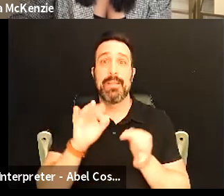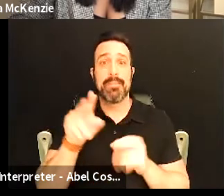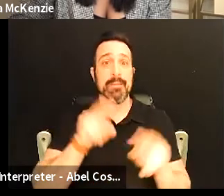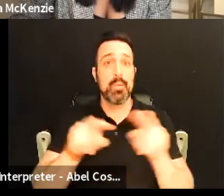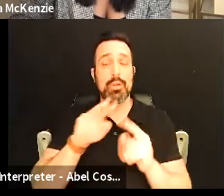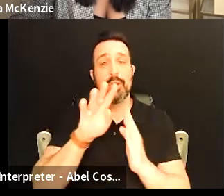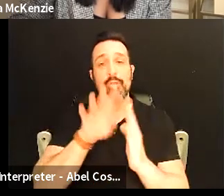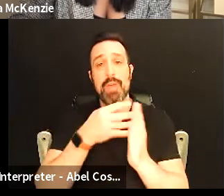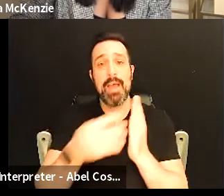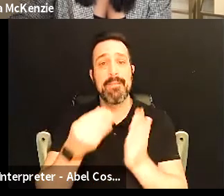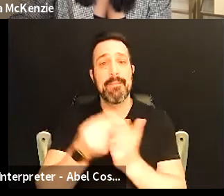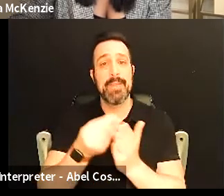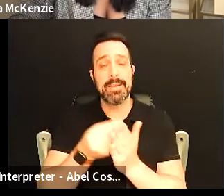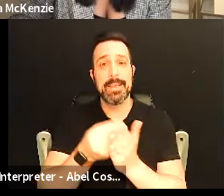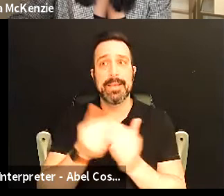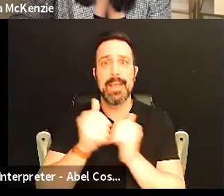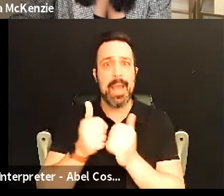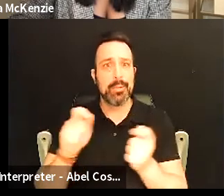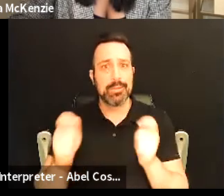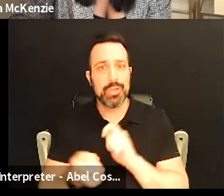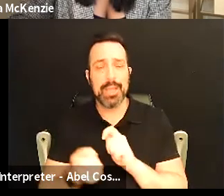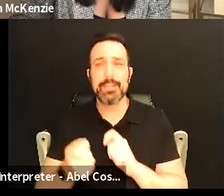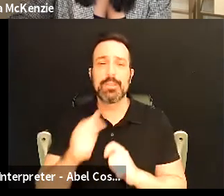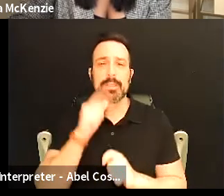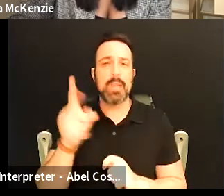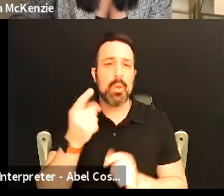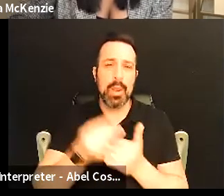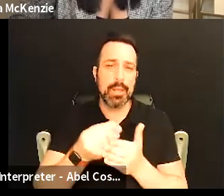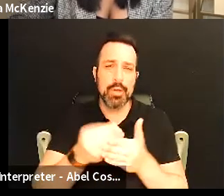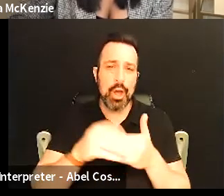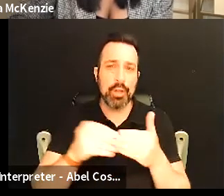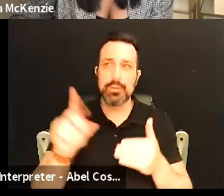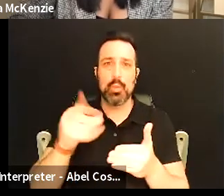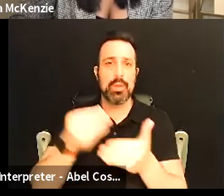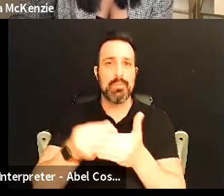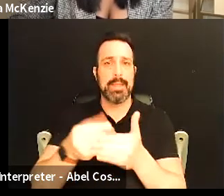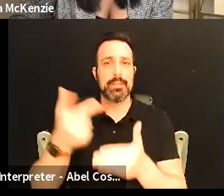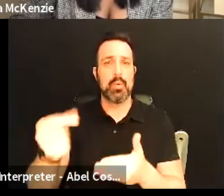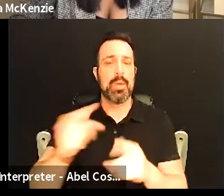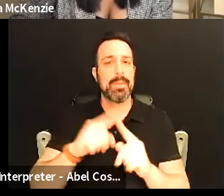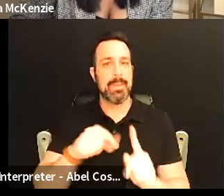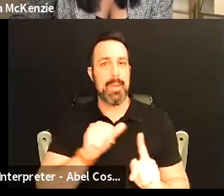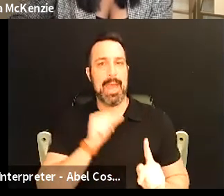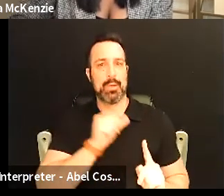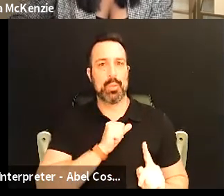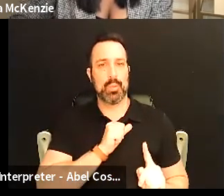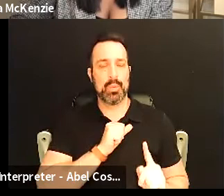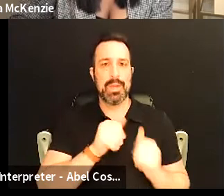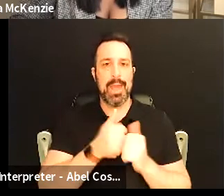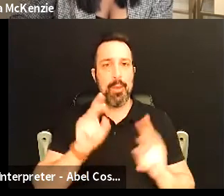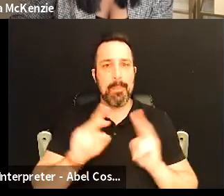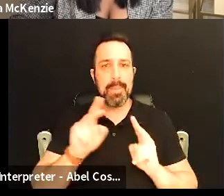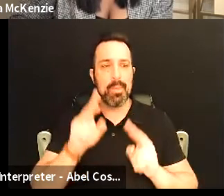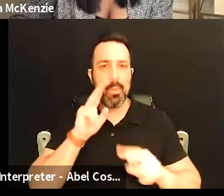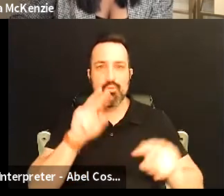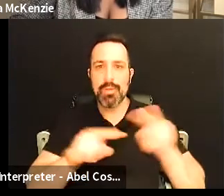at a graph of the funding and the way that it's changed and it's not just the dollars and where the dollars are going it's about the attitudes it's about the way that people review